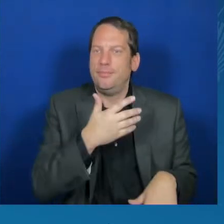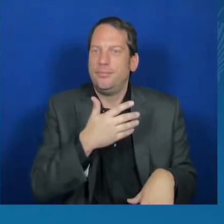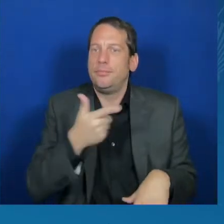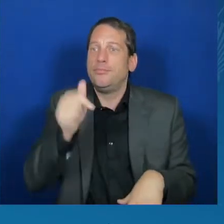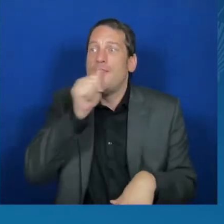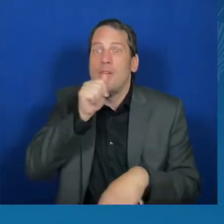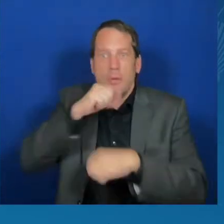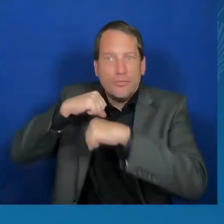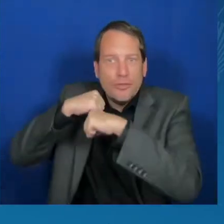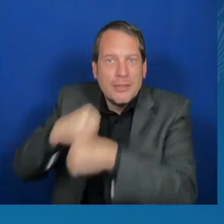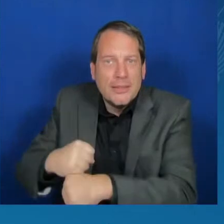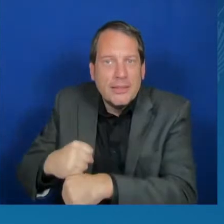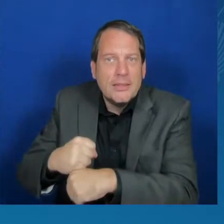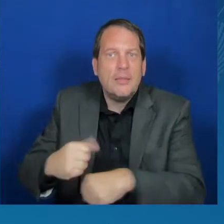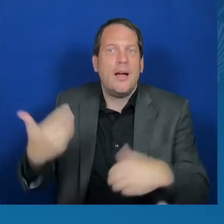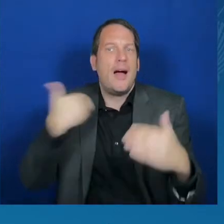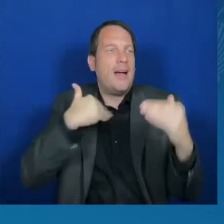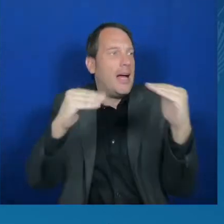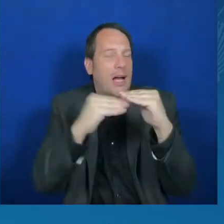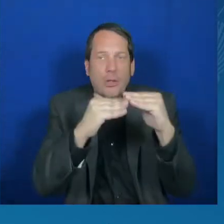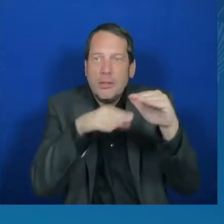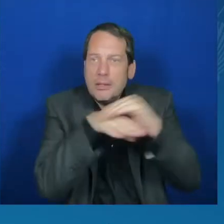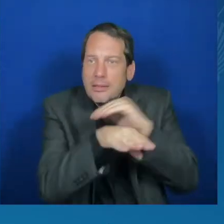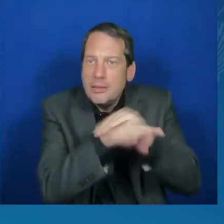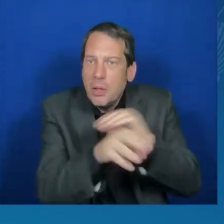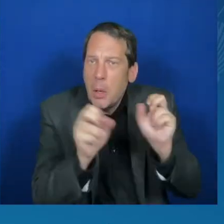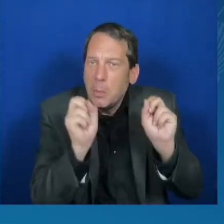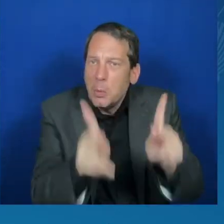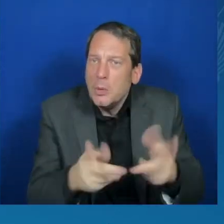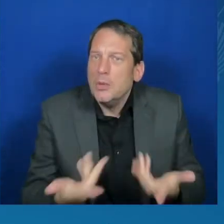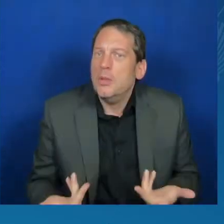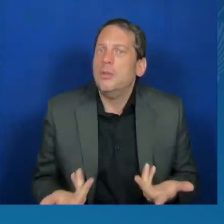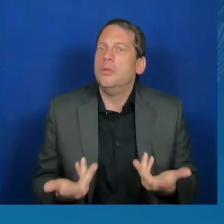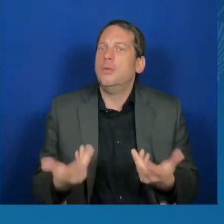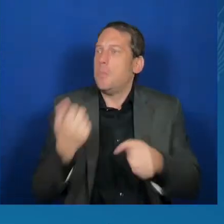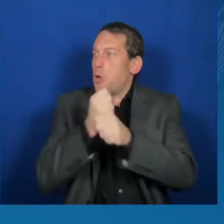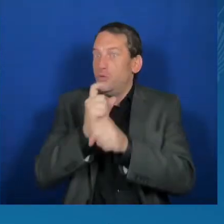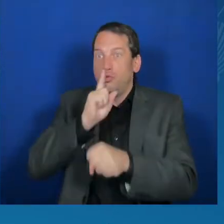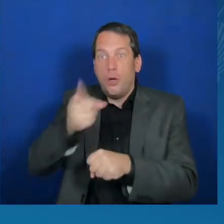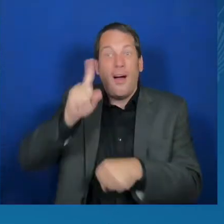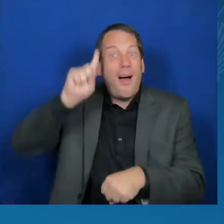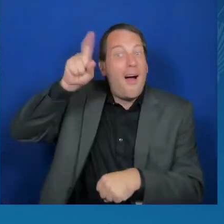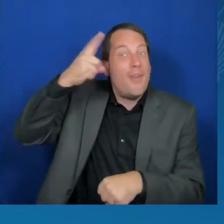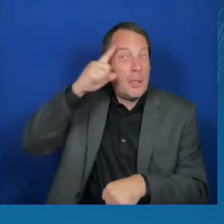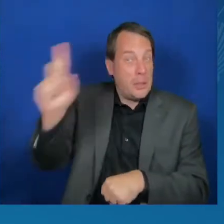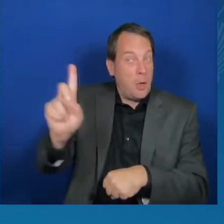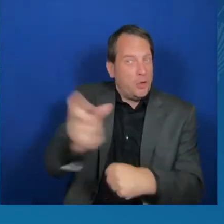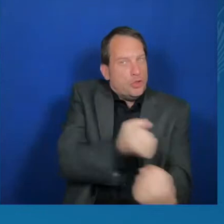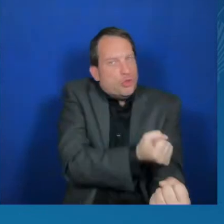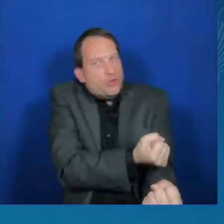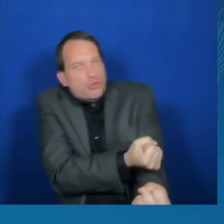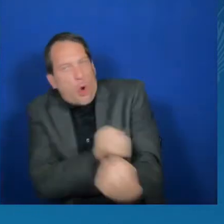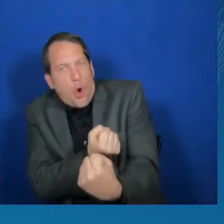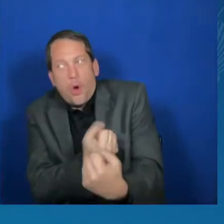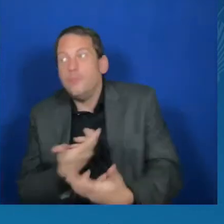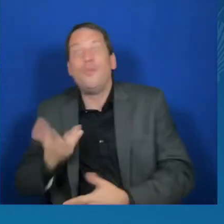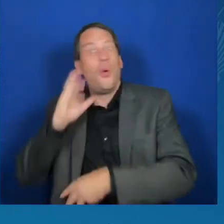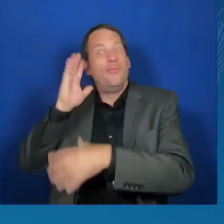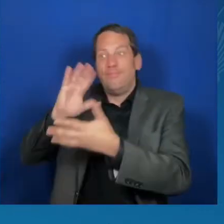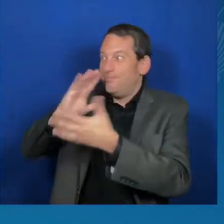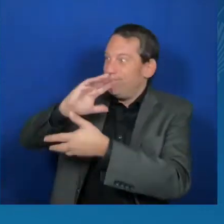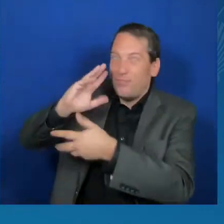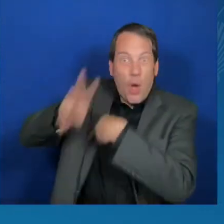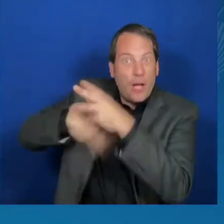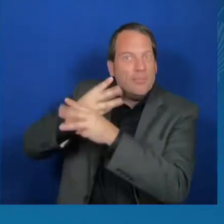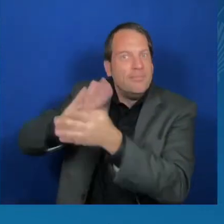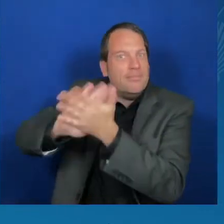and our world safer. a future where AI is used to